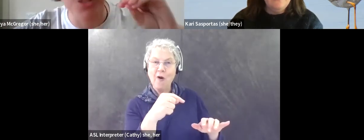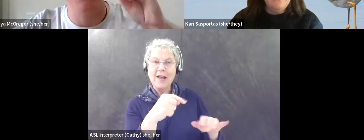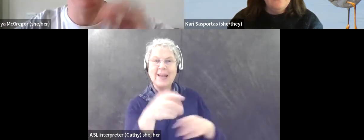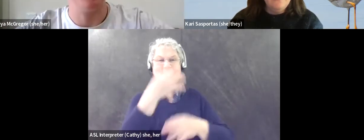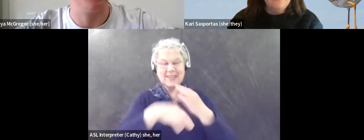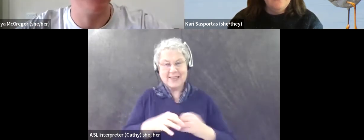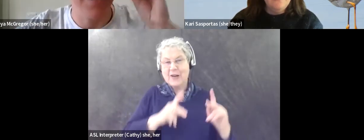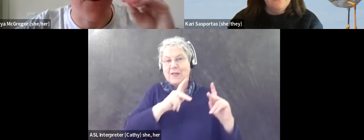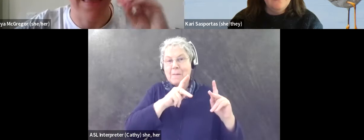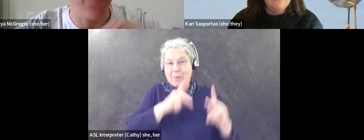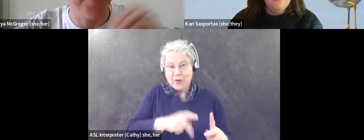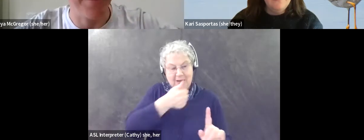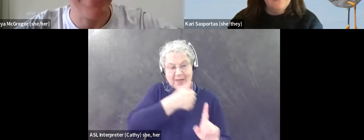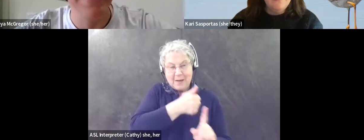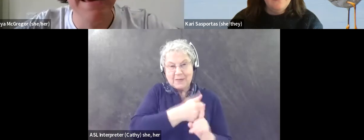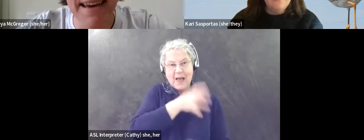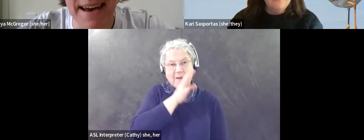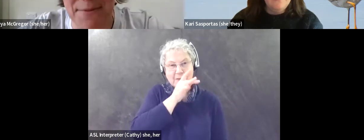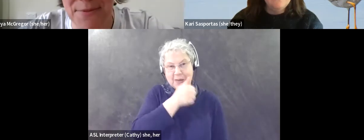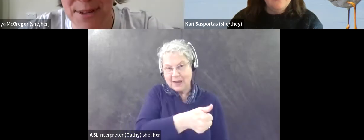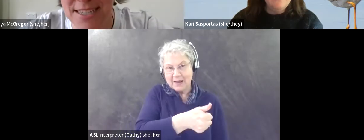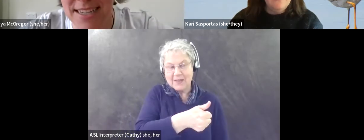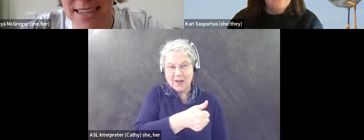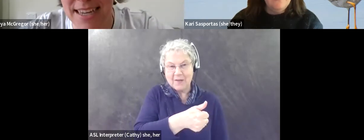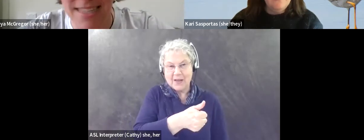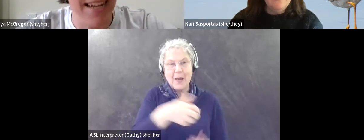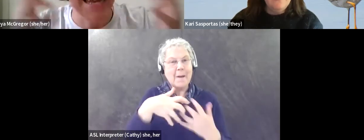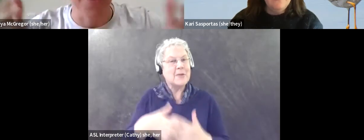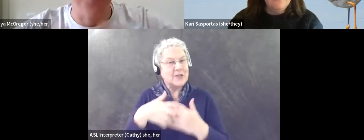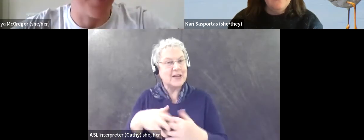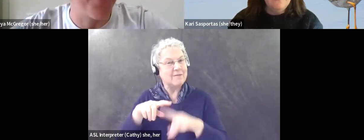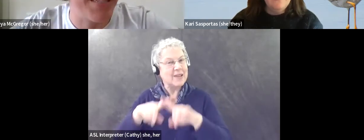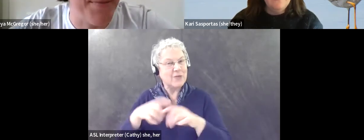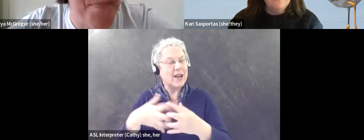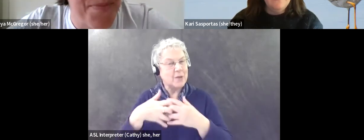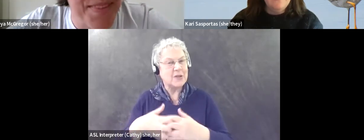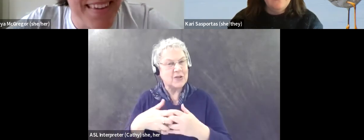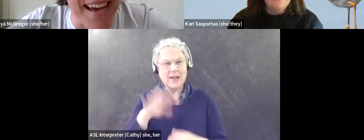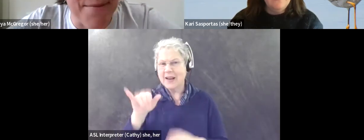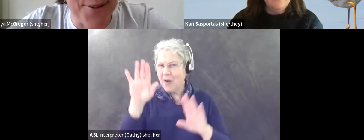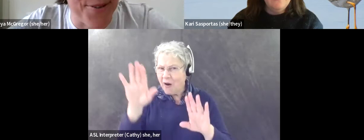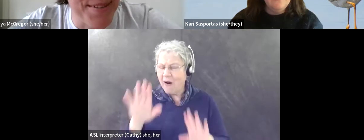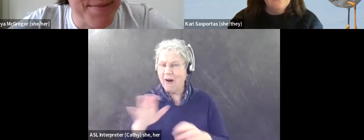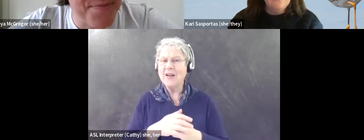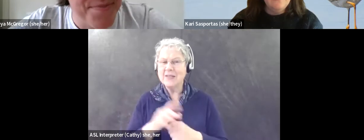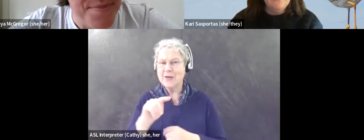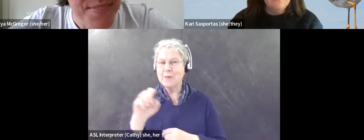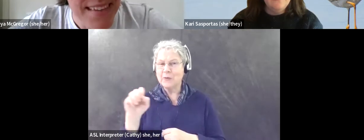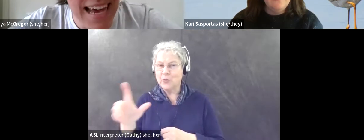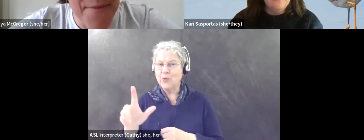to do the speaking direct, like verbally, which is another really awesome tool.